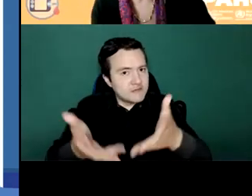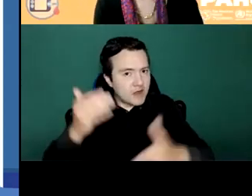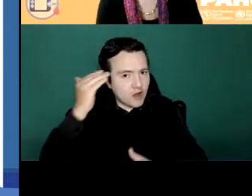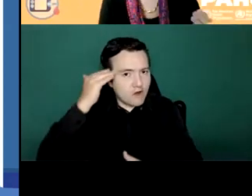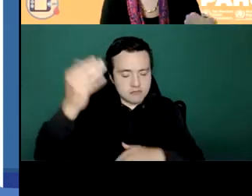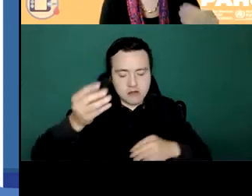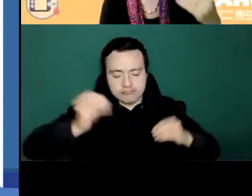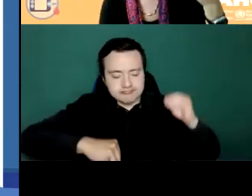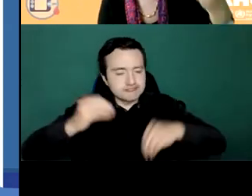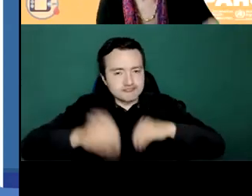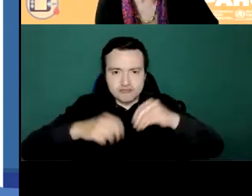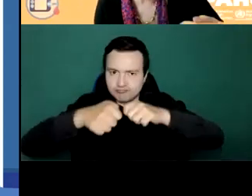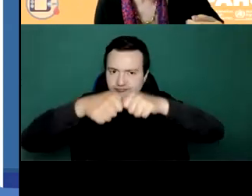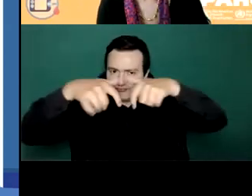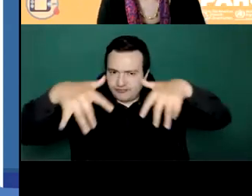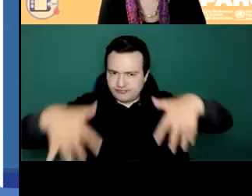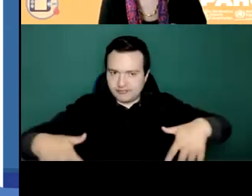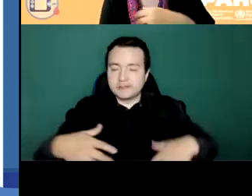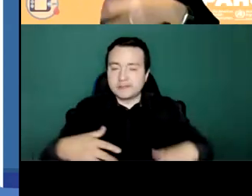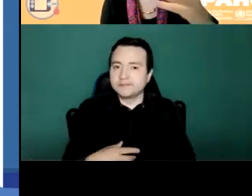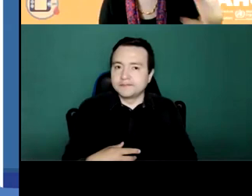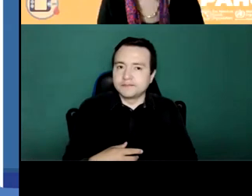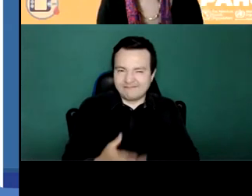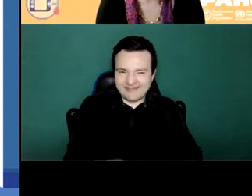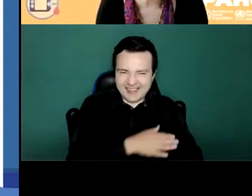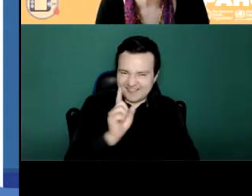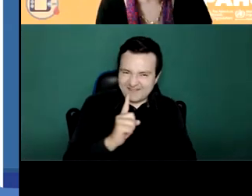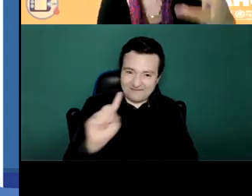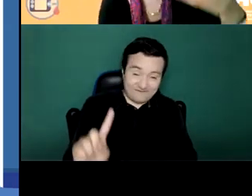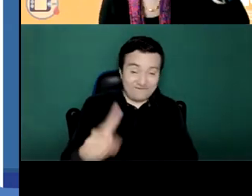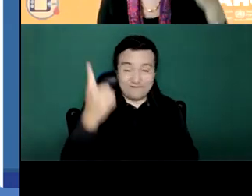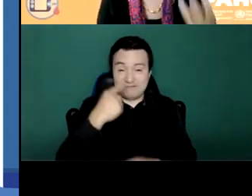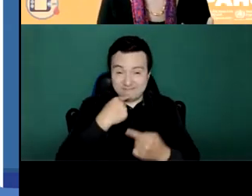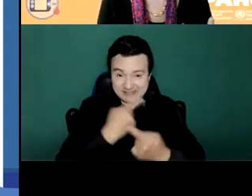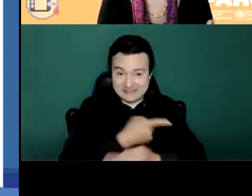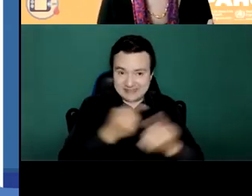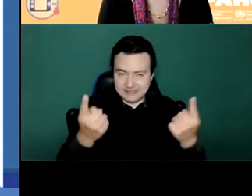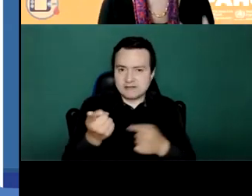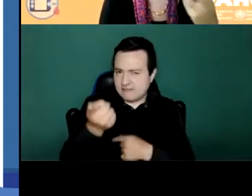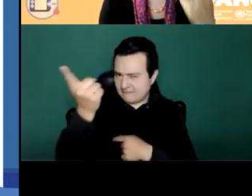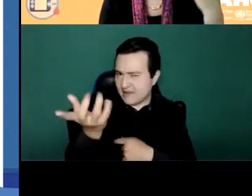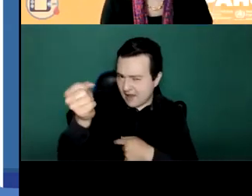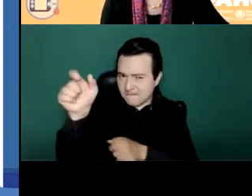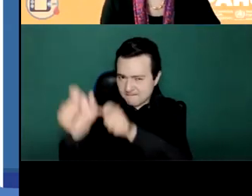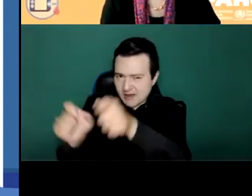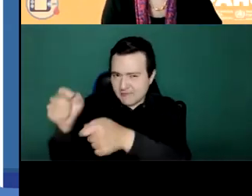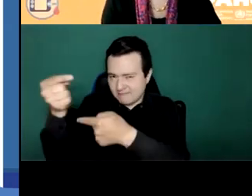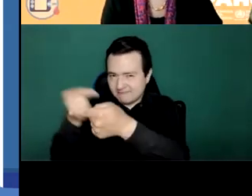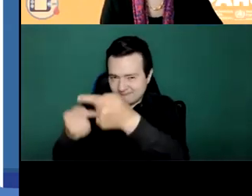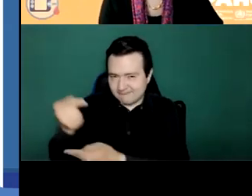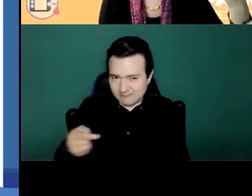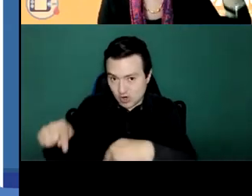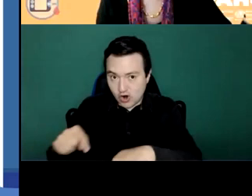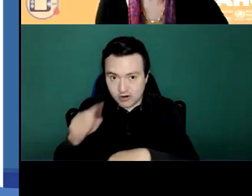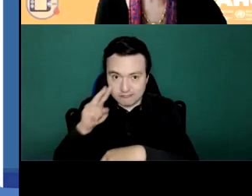said at the beginning, and those of you who are connected here or work in mental health care know this,